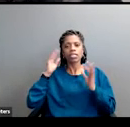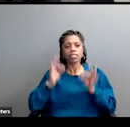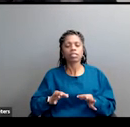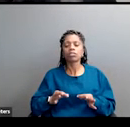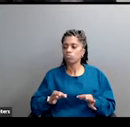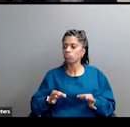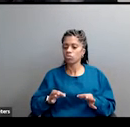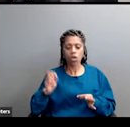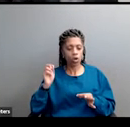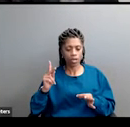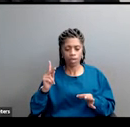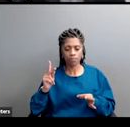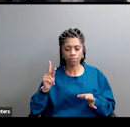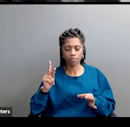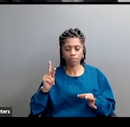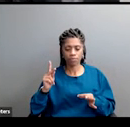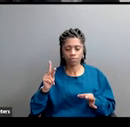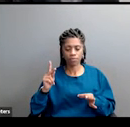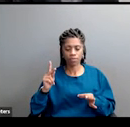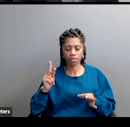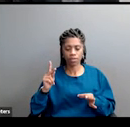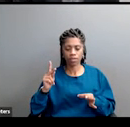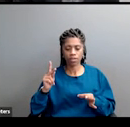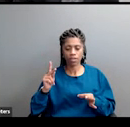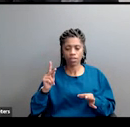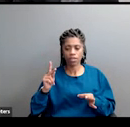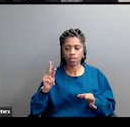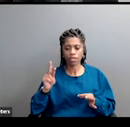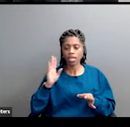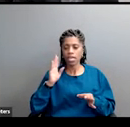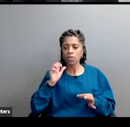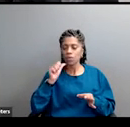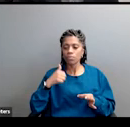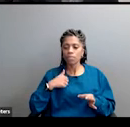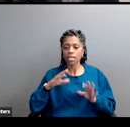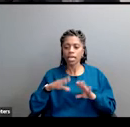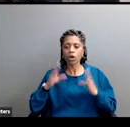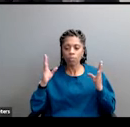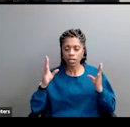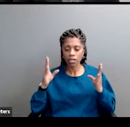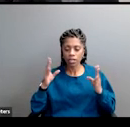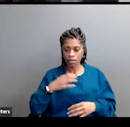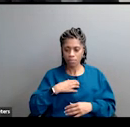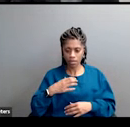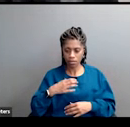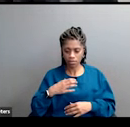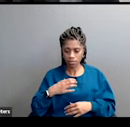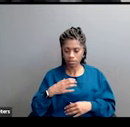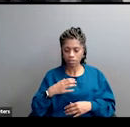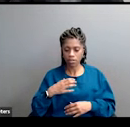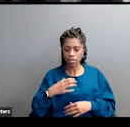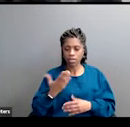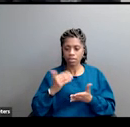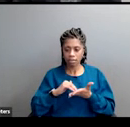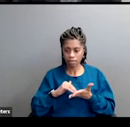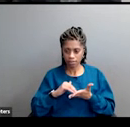It would not be a strategy of open appeals to white supremacy. Again, this